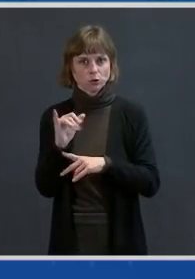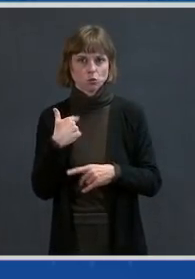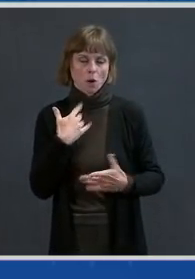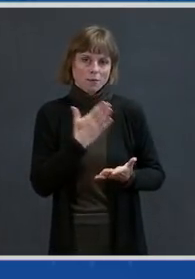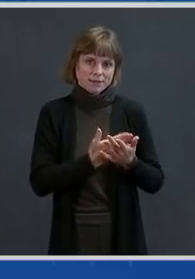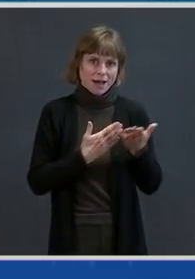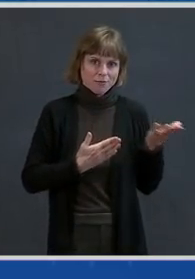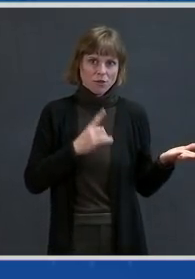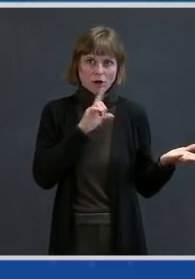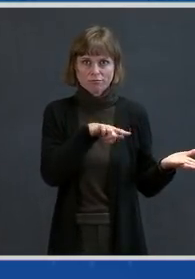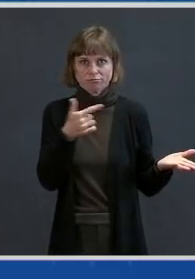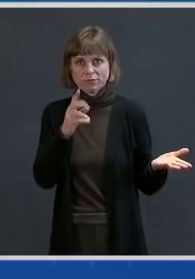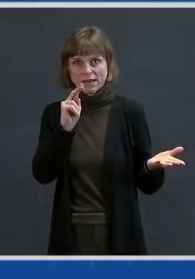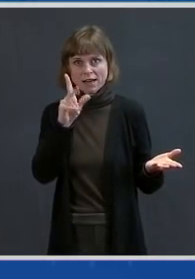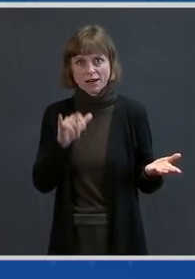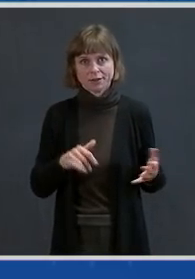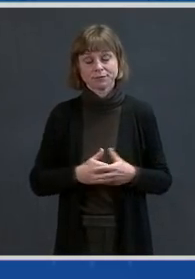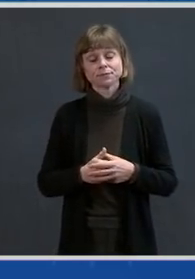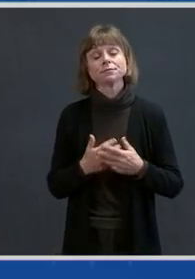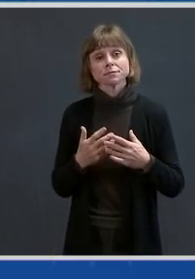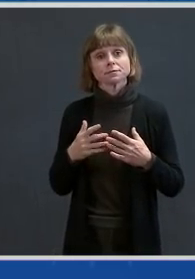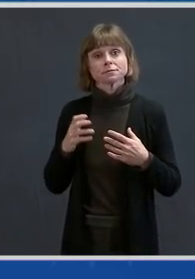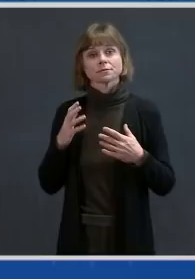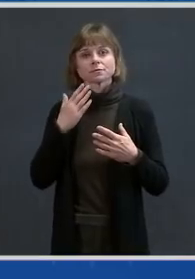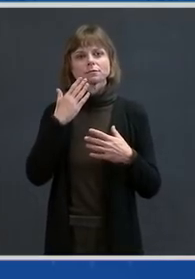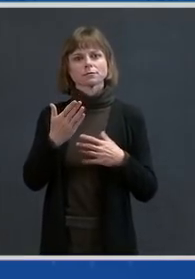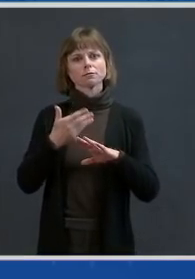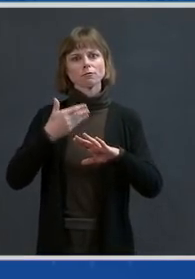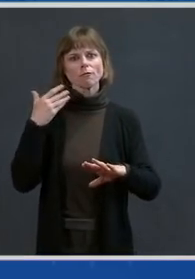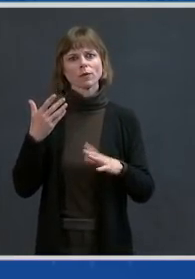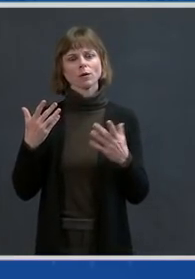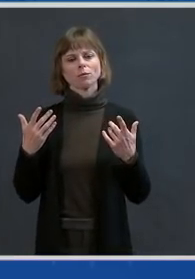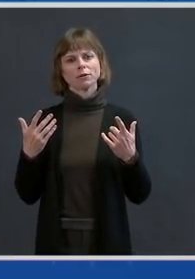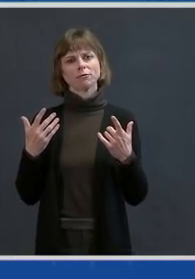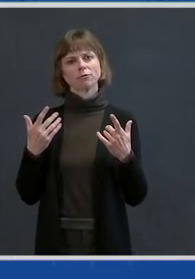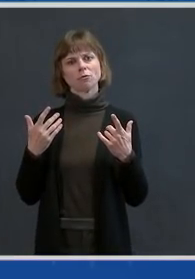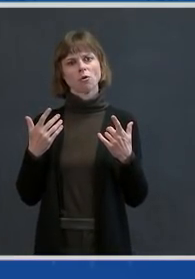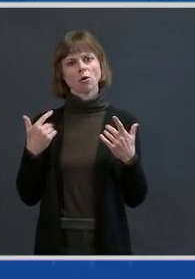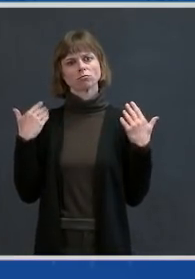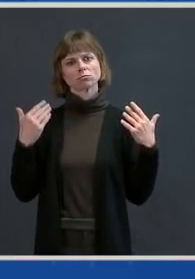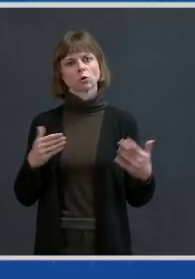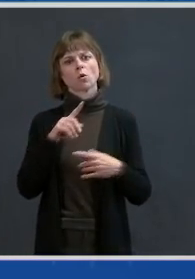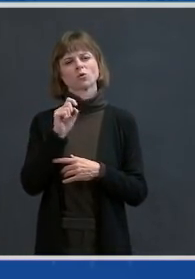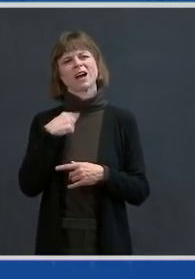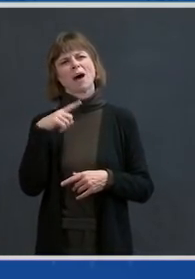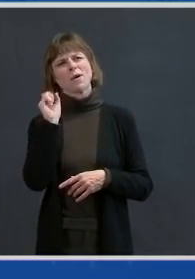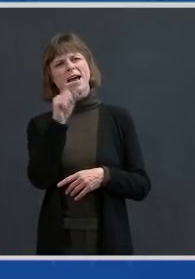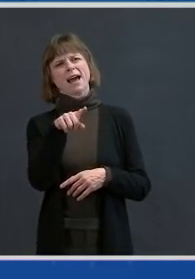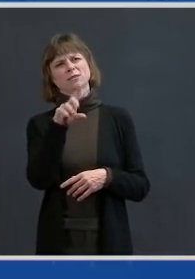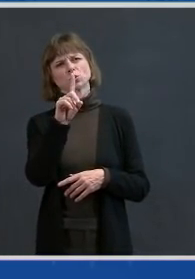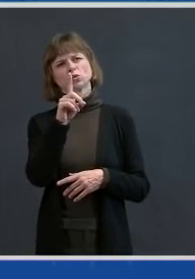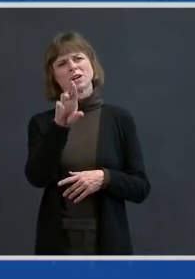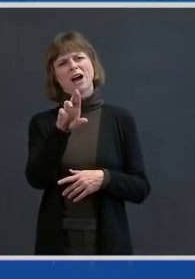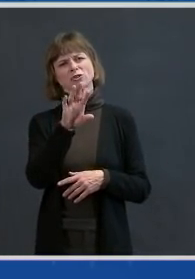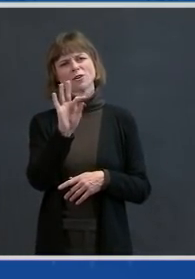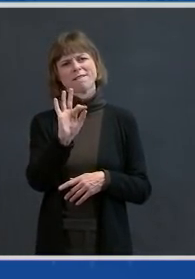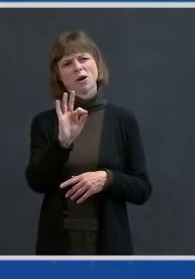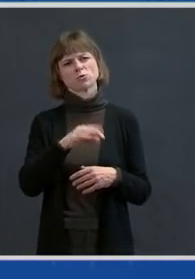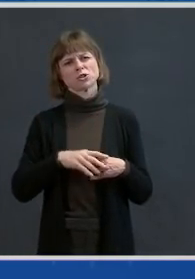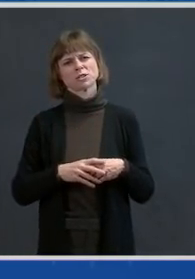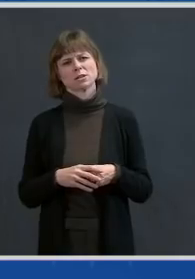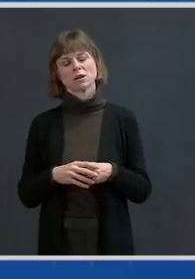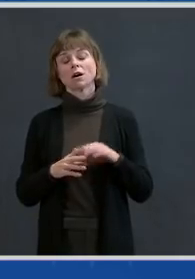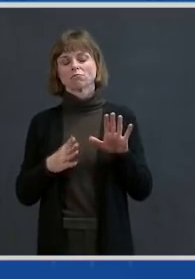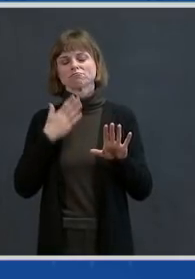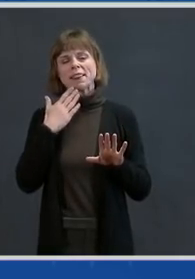And before we turn to the — for questions, I want to maybe pose a question to you, Dr. Fauci. This — thank